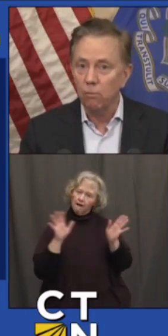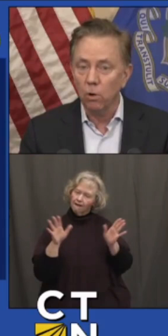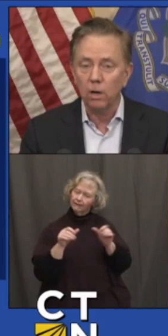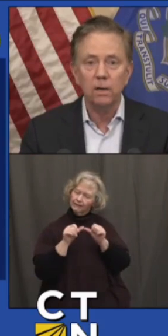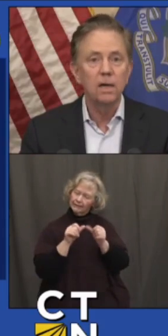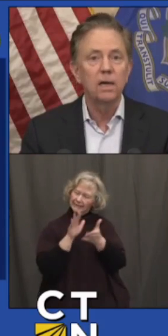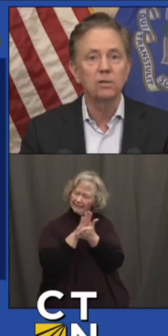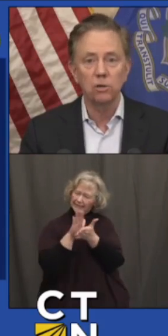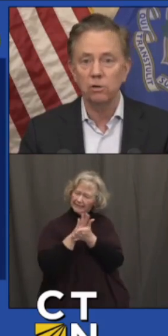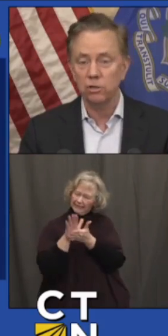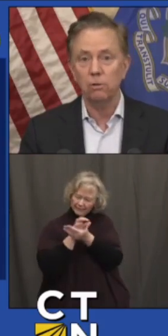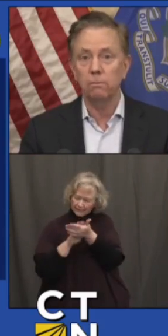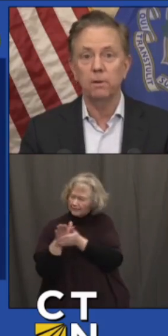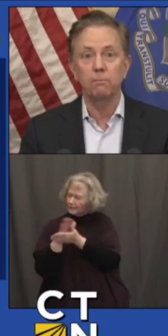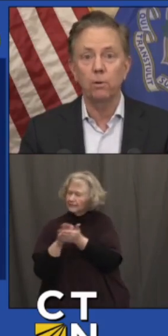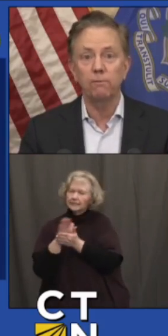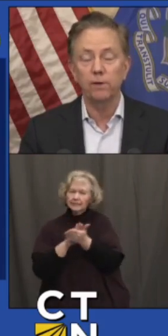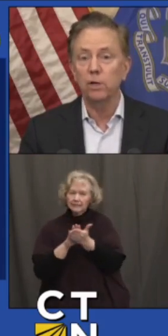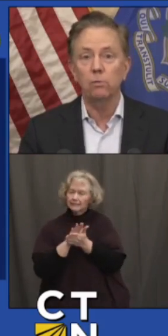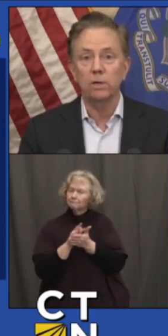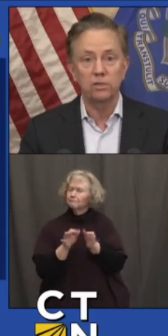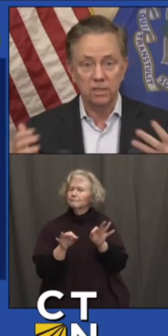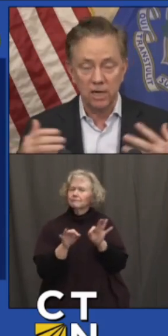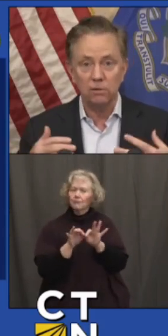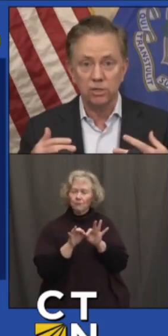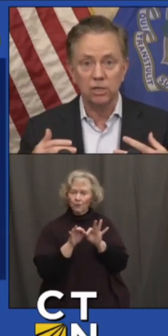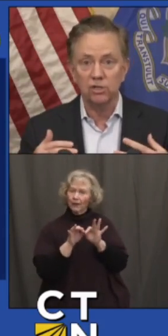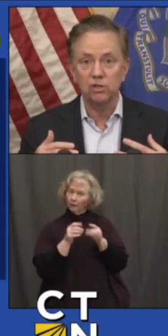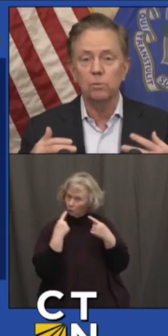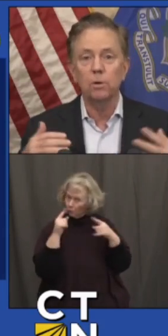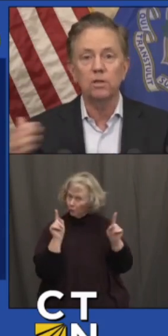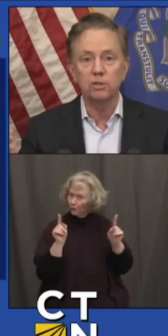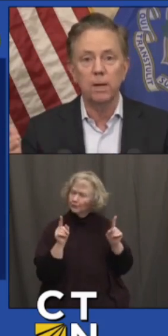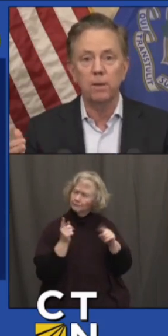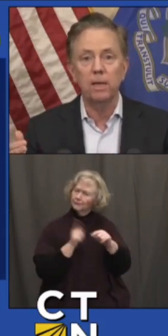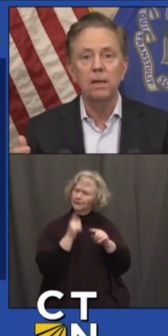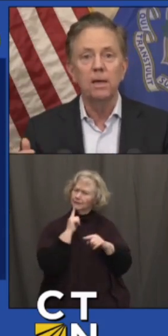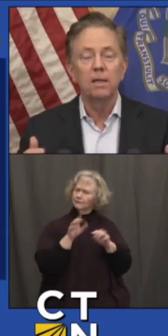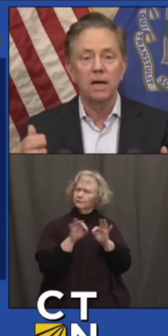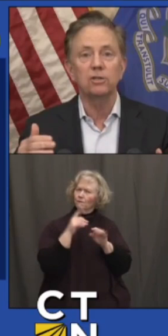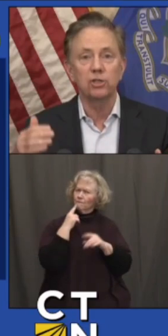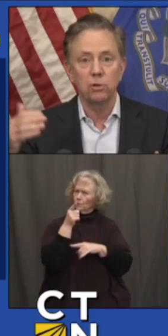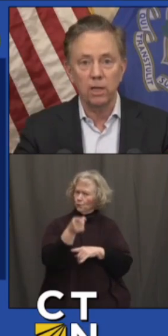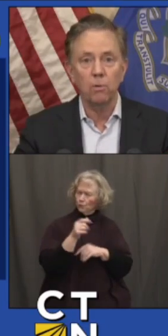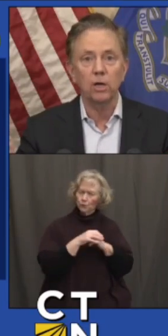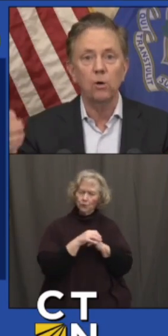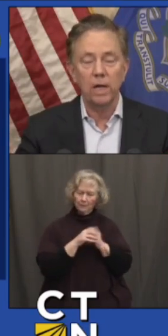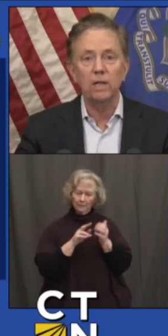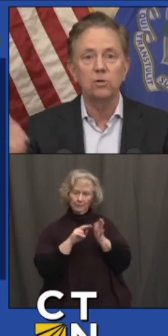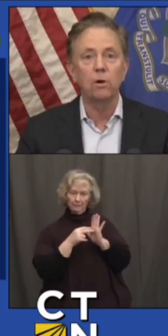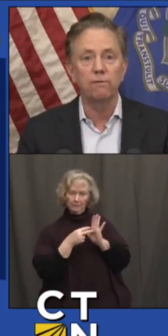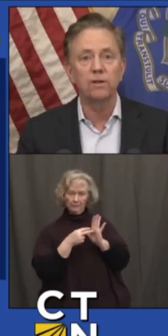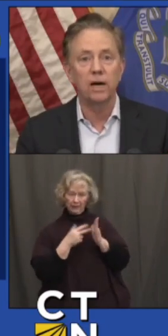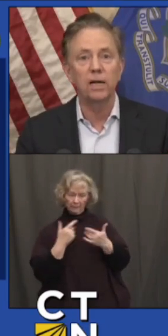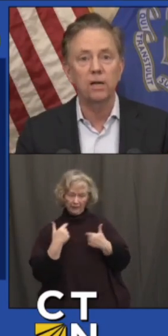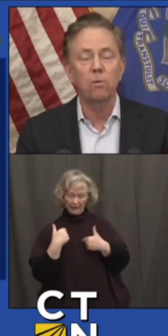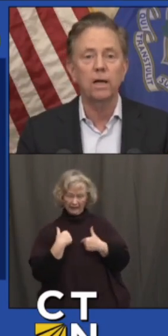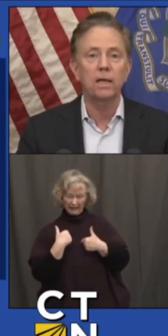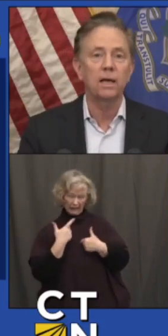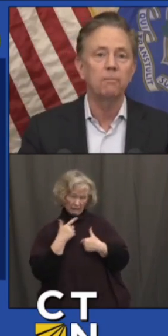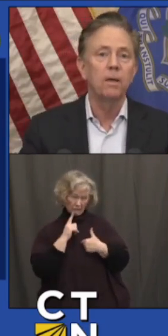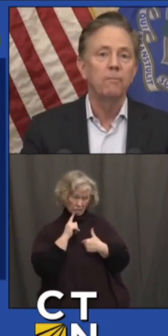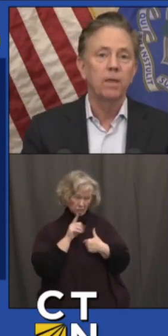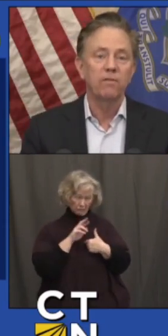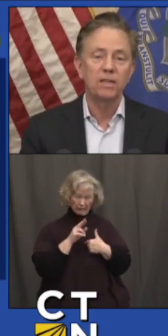They work. And it's also important for you because it tells a consumer that's maybe not as sure they want to go indoor for dining